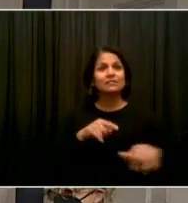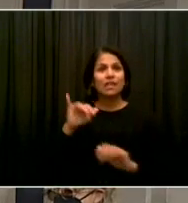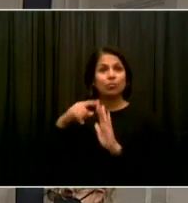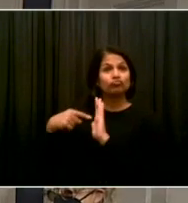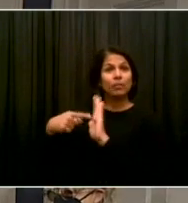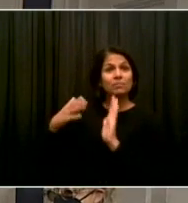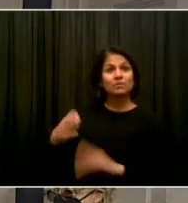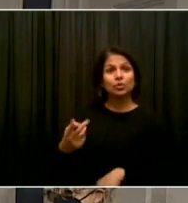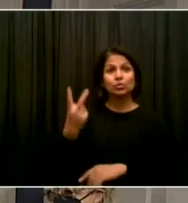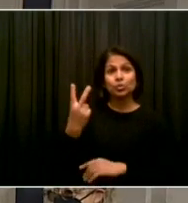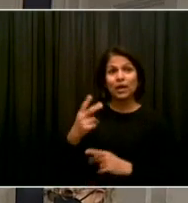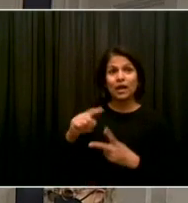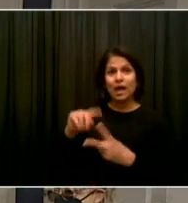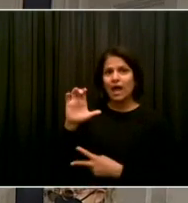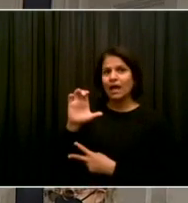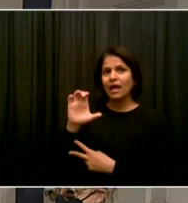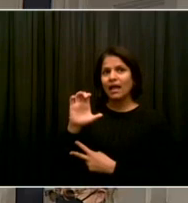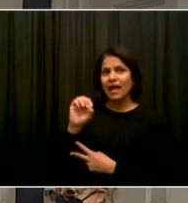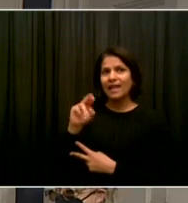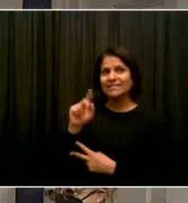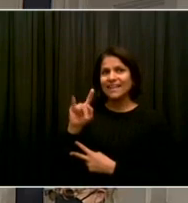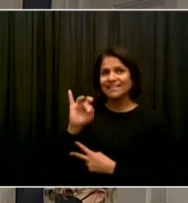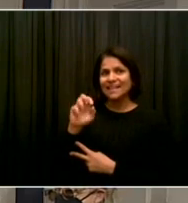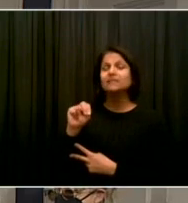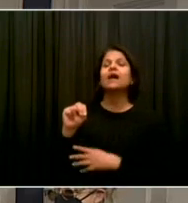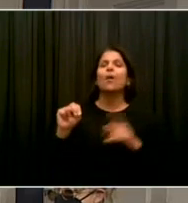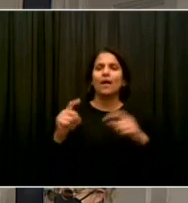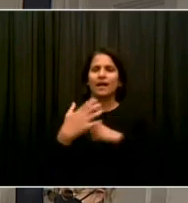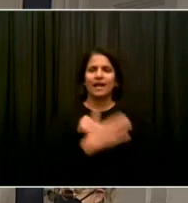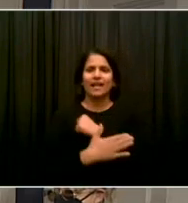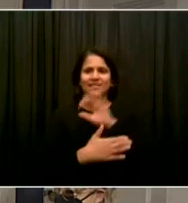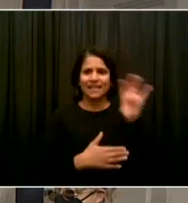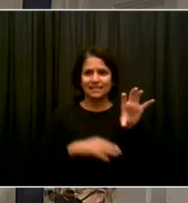And you know, Carol, right? Yes, you have, you have your whole gang.